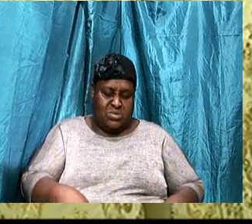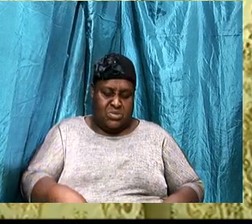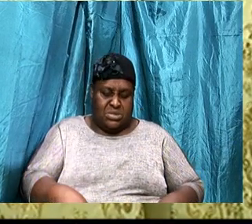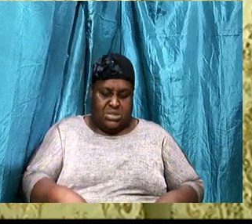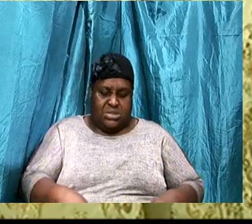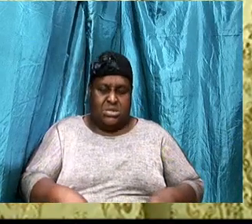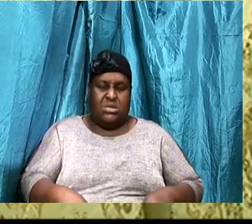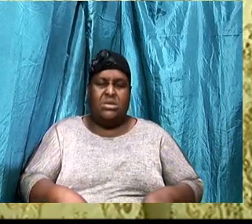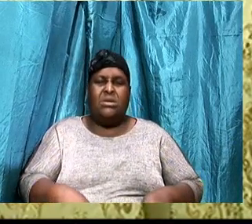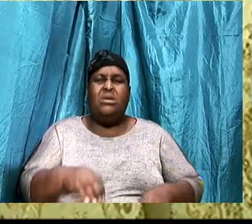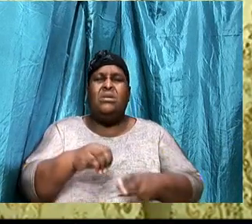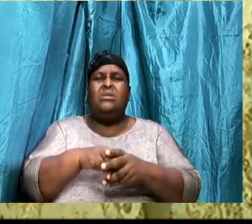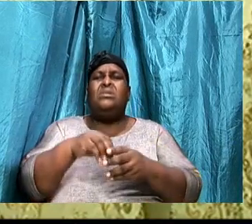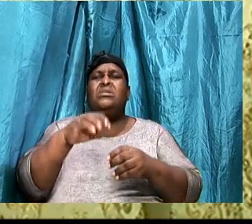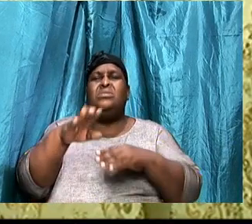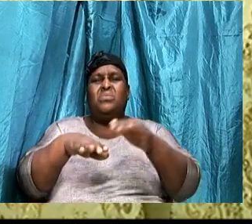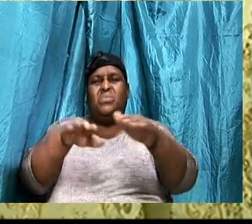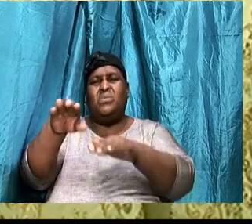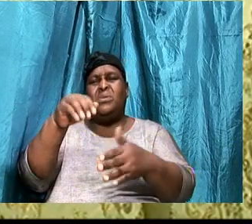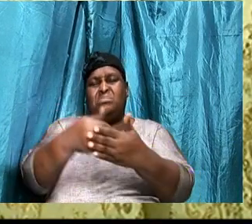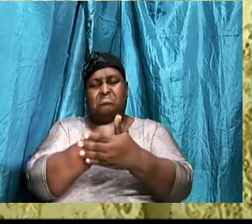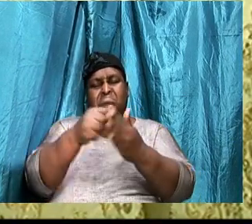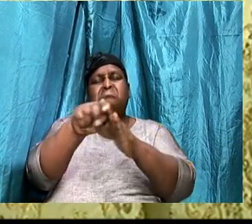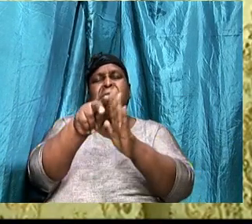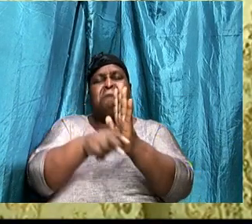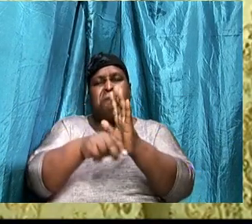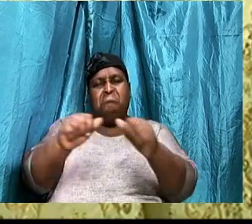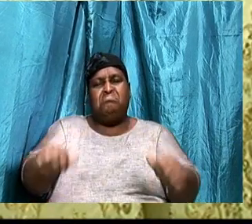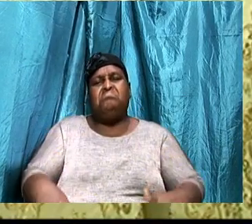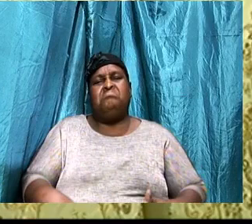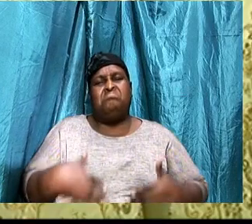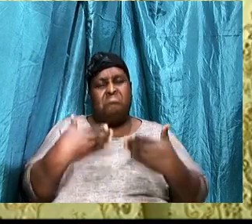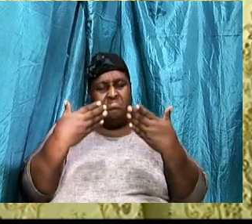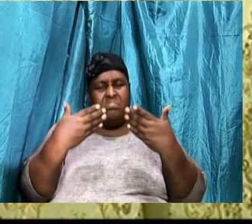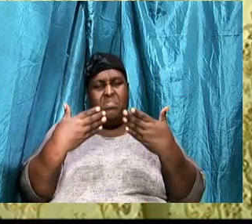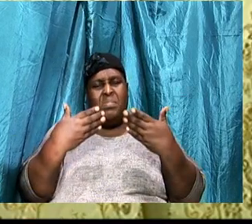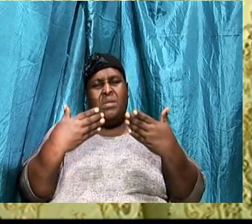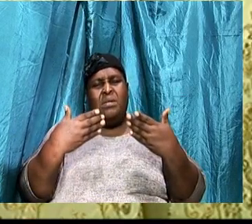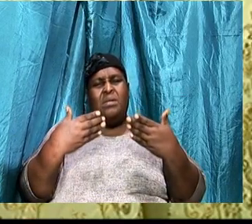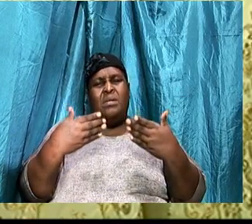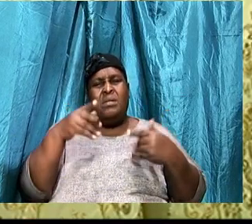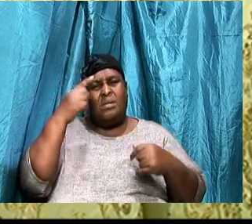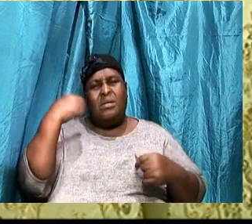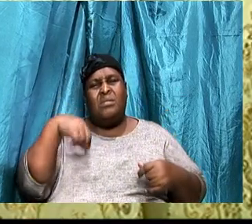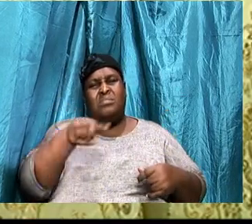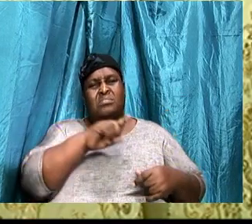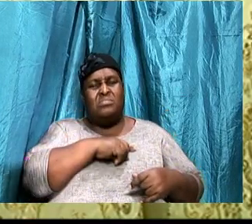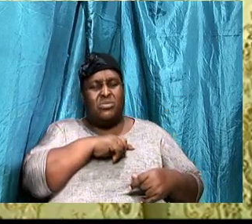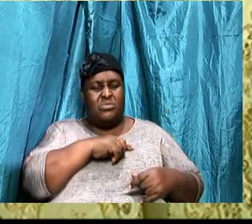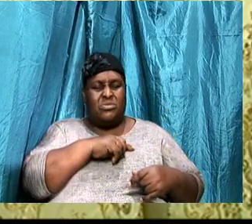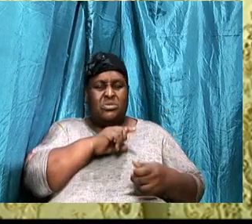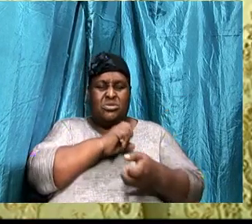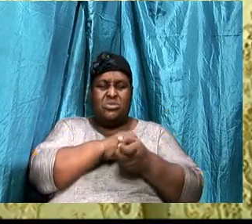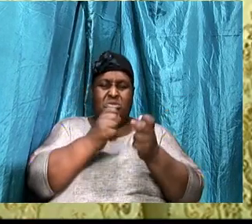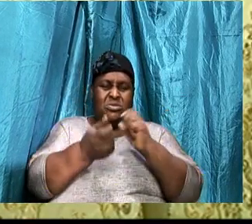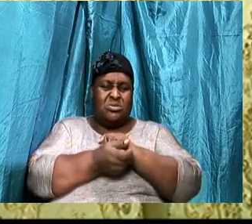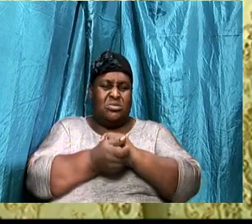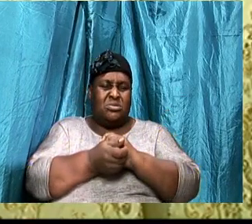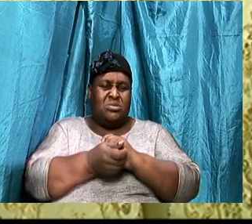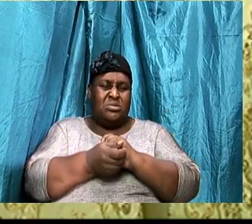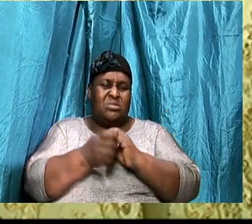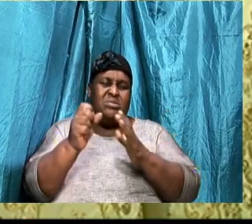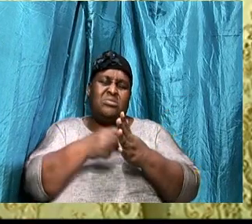to walk in the newness of life, because we are changed. The songwriter says, am definitely